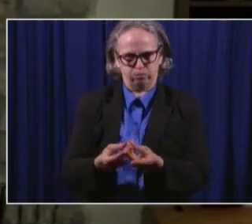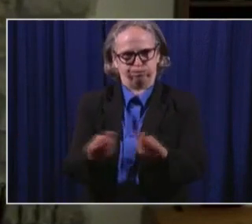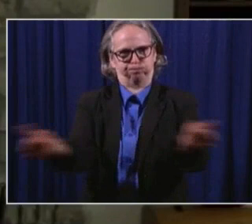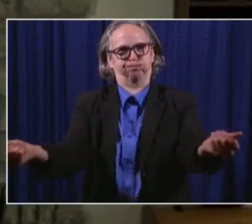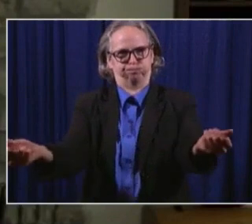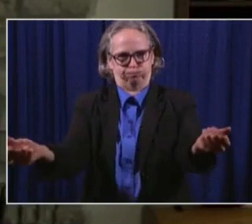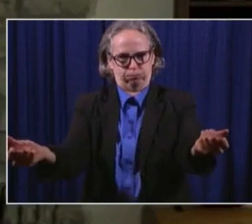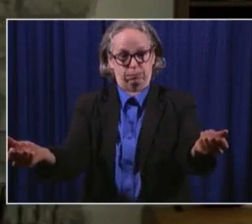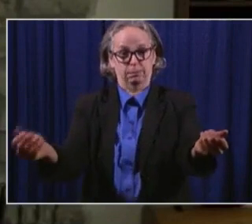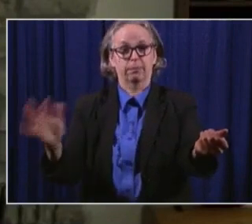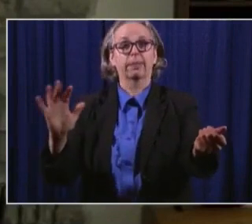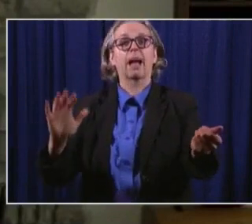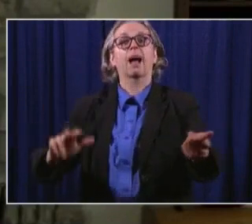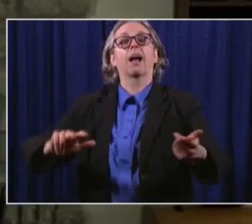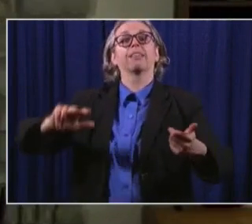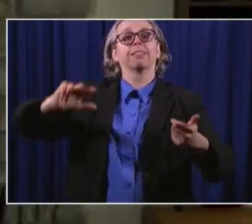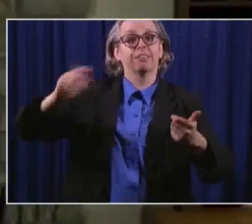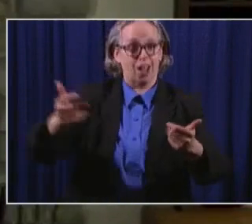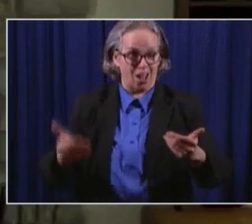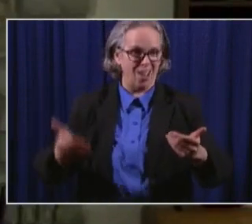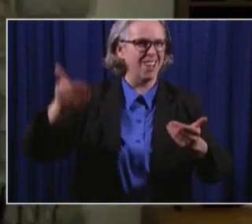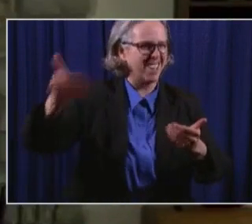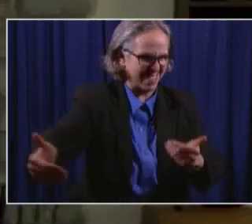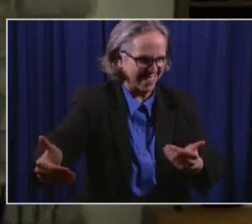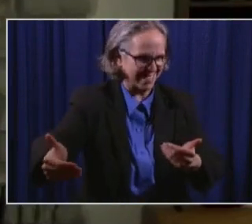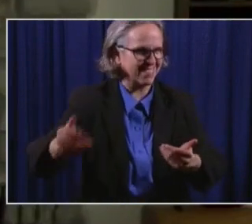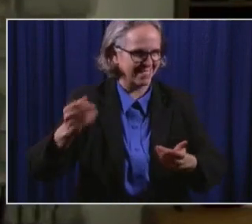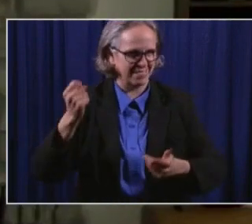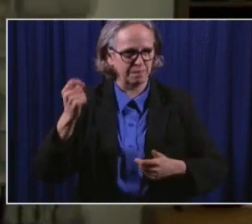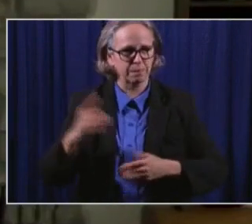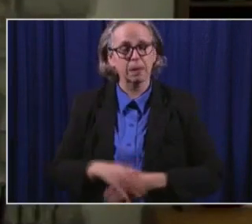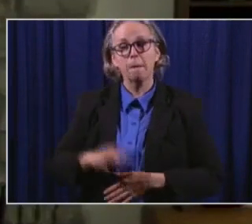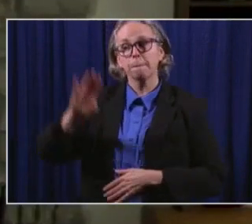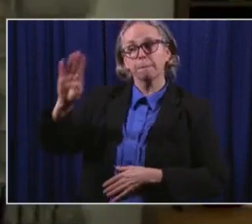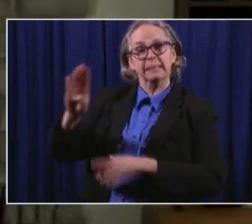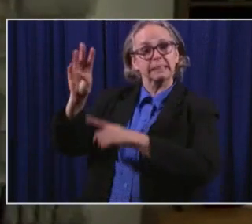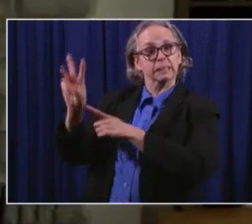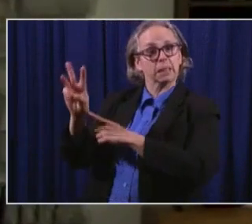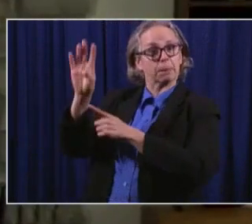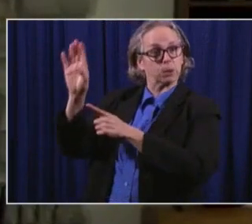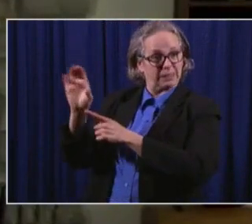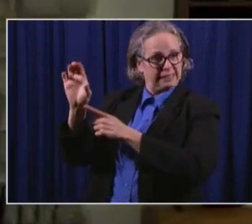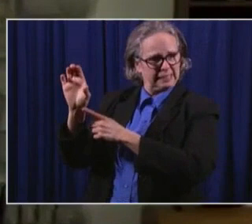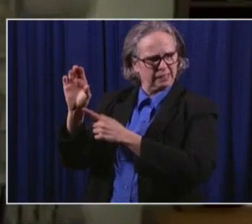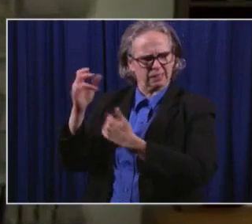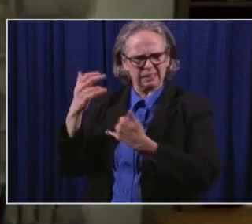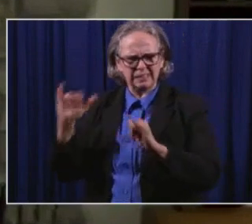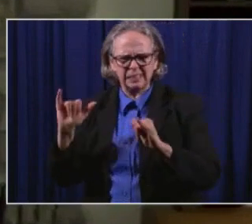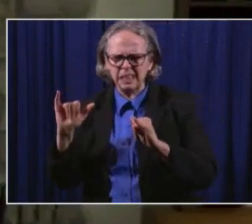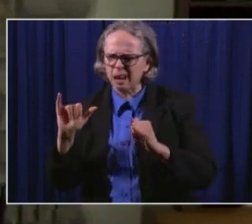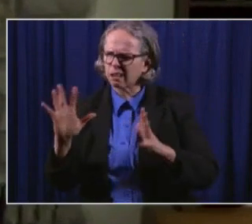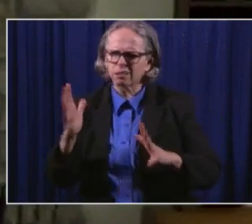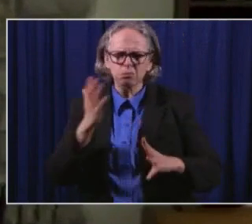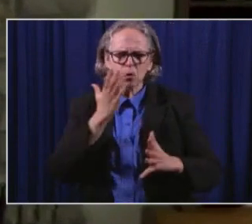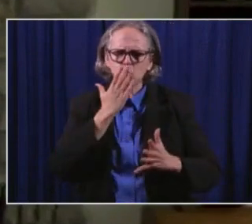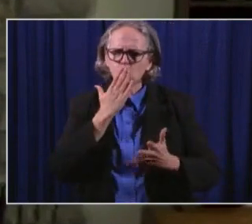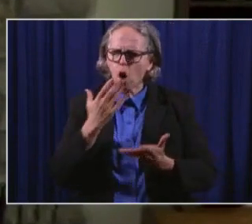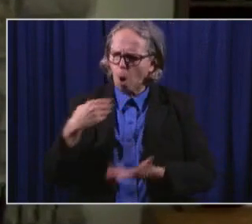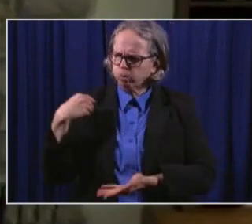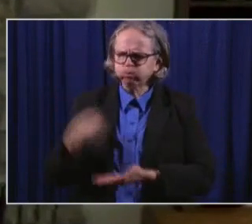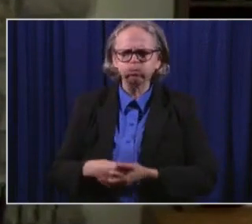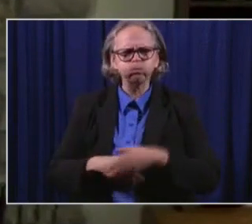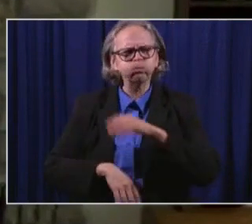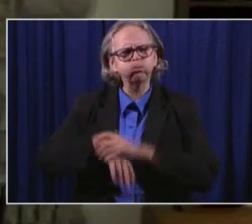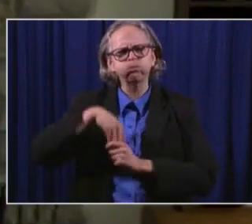Despite the pandemic, BWC remains in a strong fiscal position. Thanks largely to